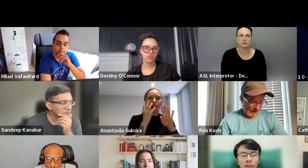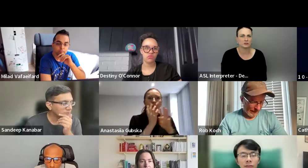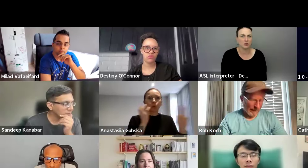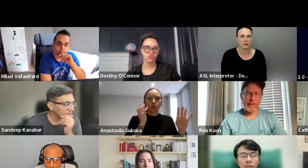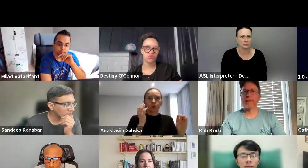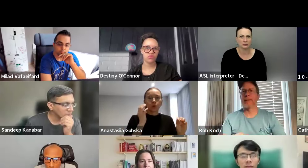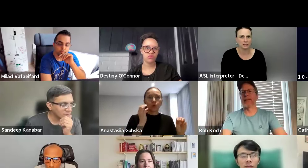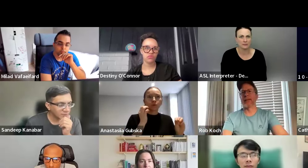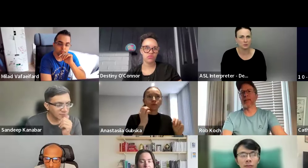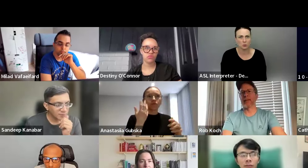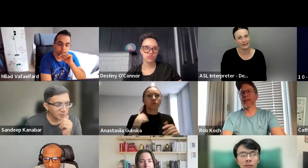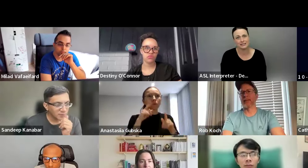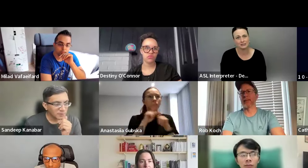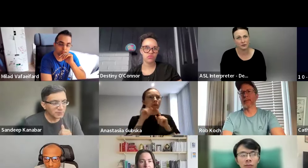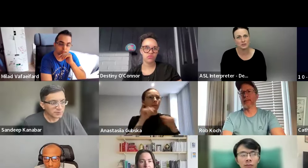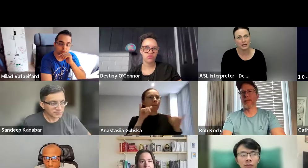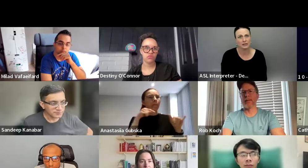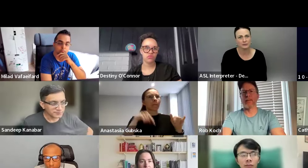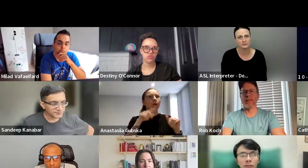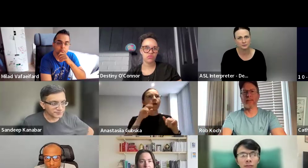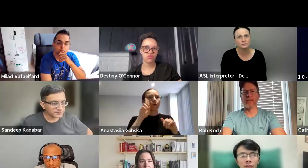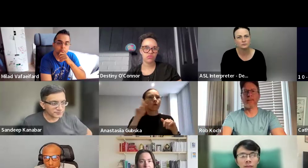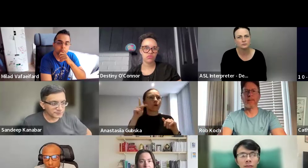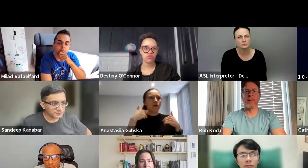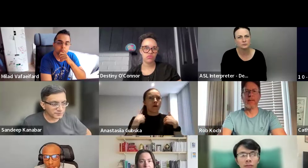there's just always a long time to wait, it feels like.